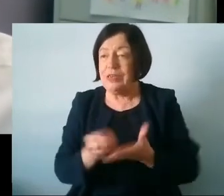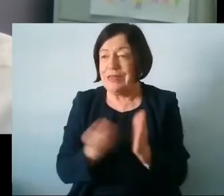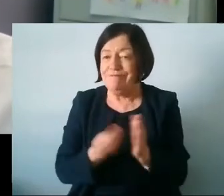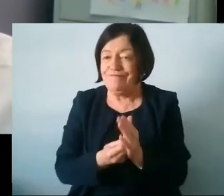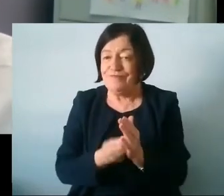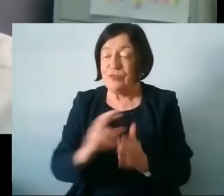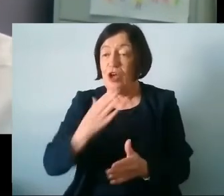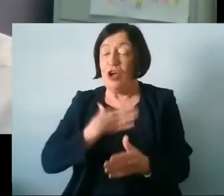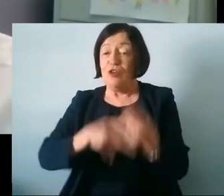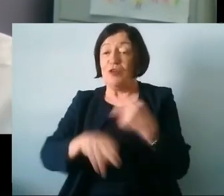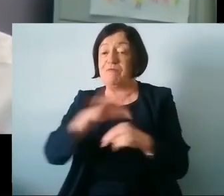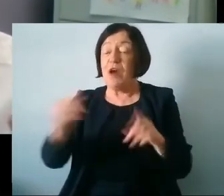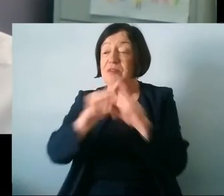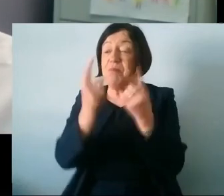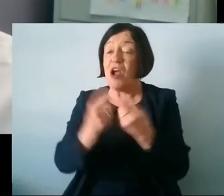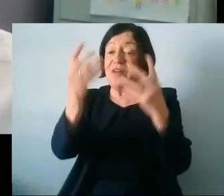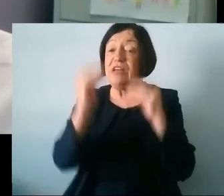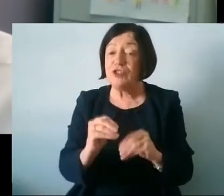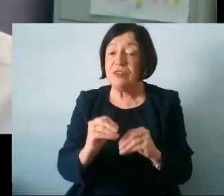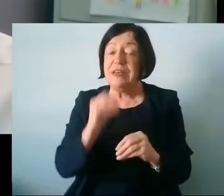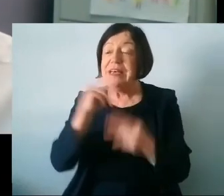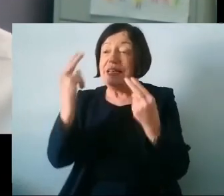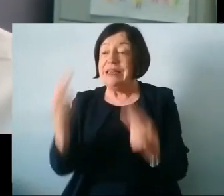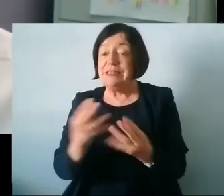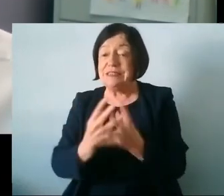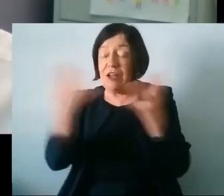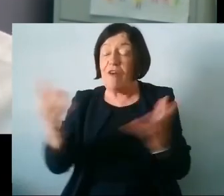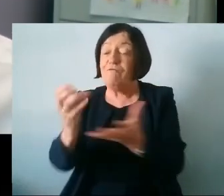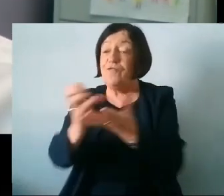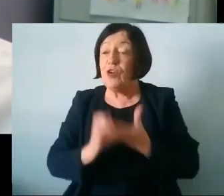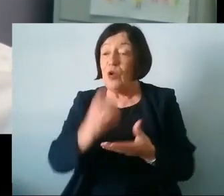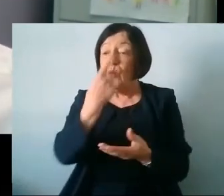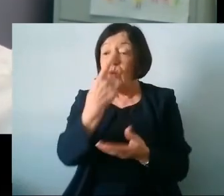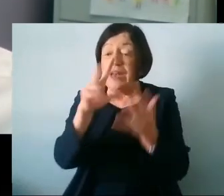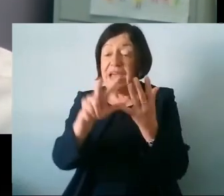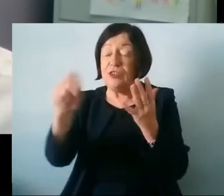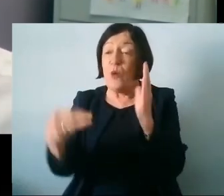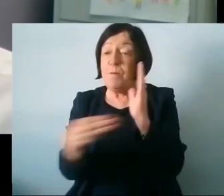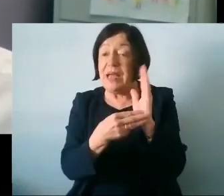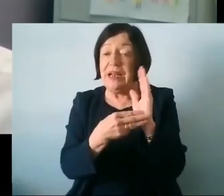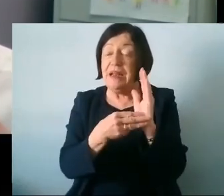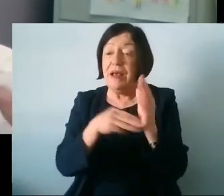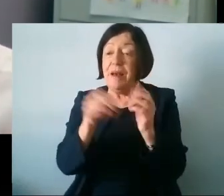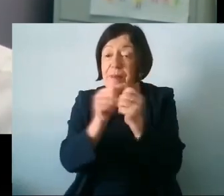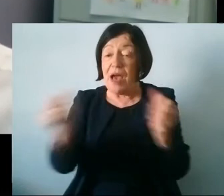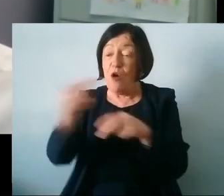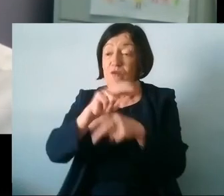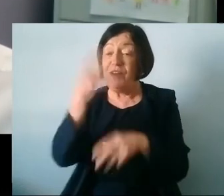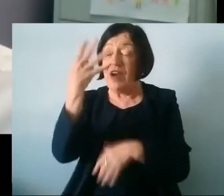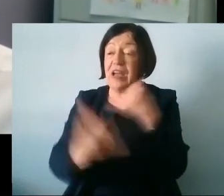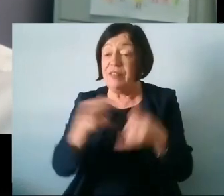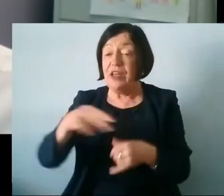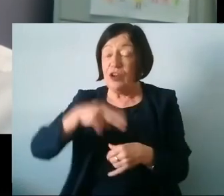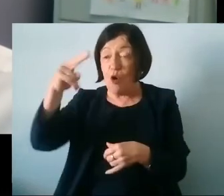not just coming from the Department of Education it requires substantial funding 180 million pounds over five years and that requires the Northern Ireland